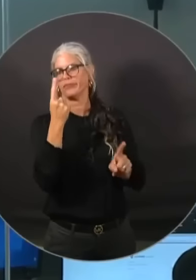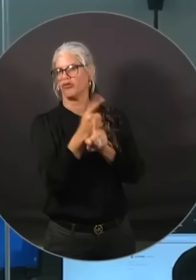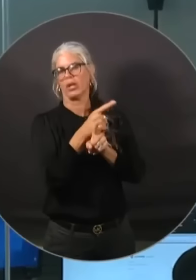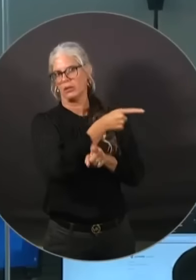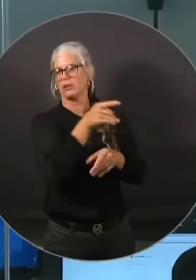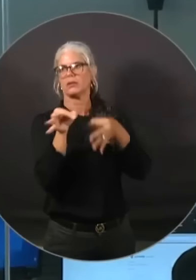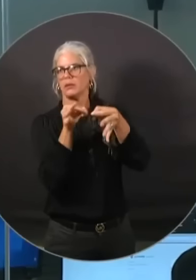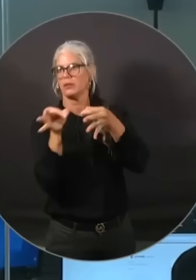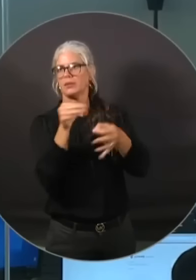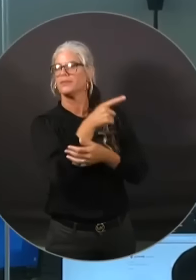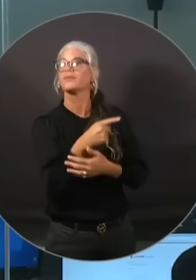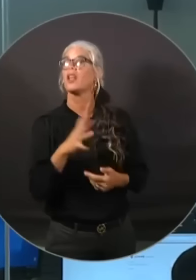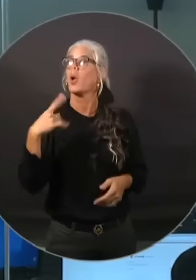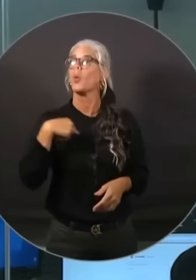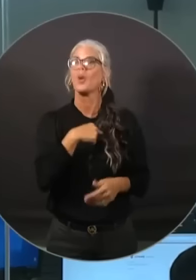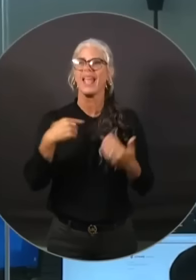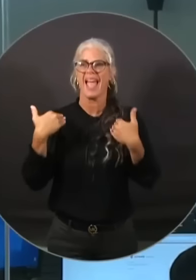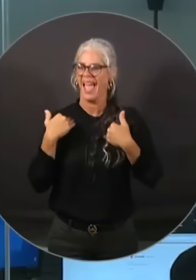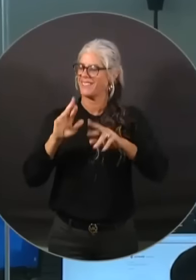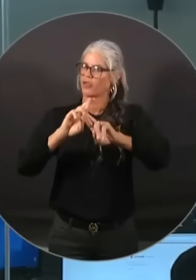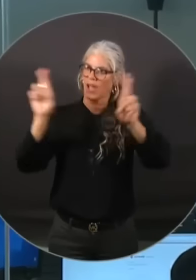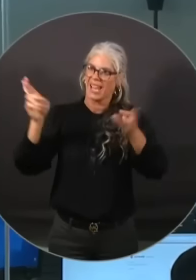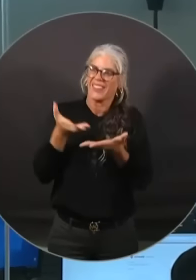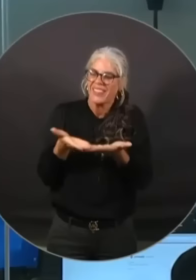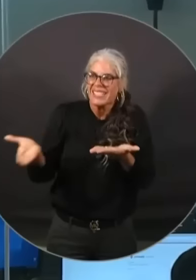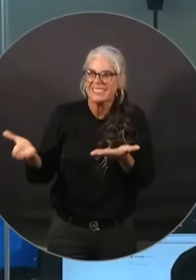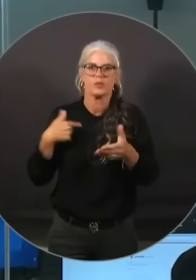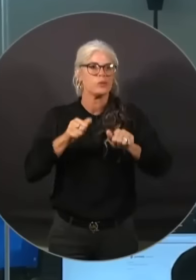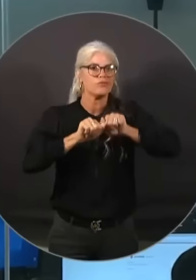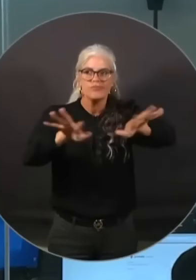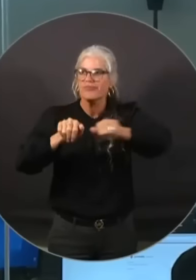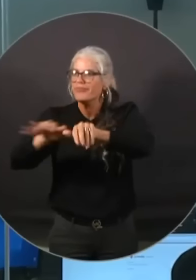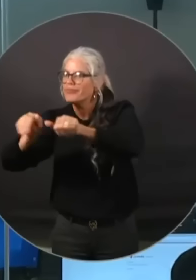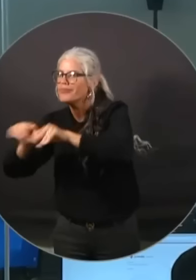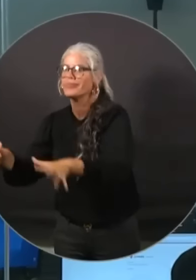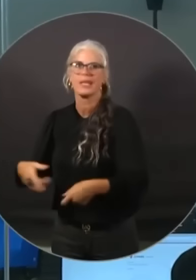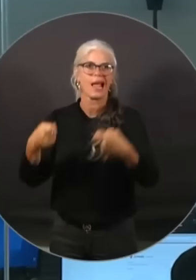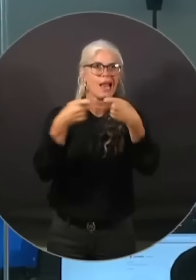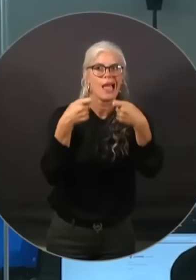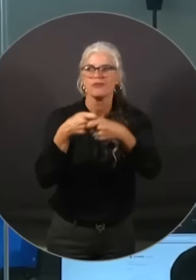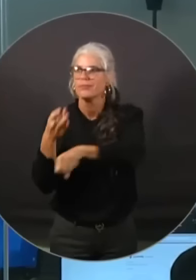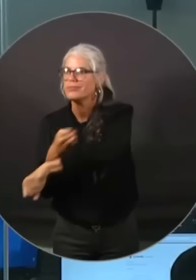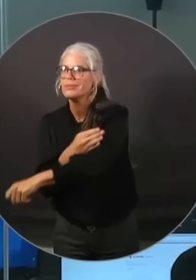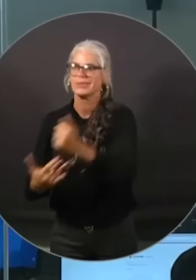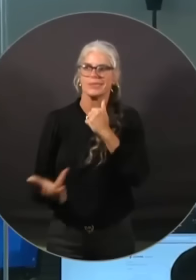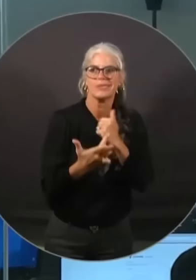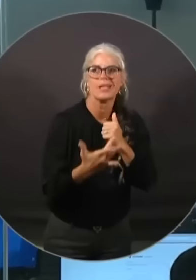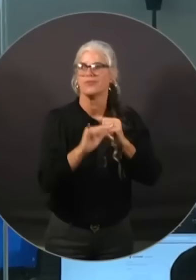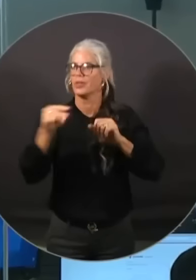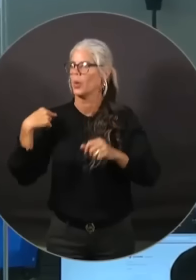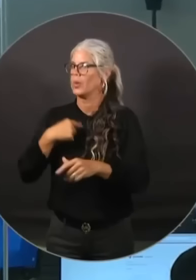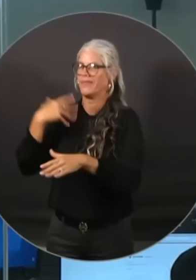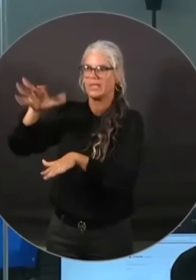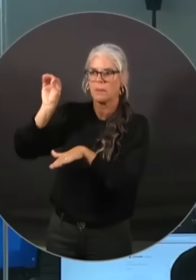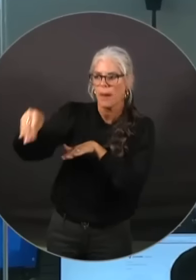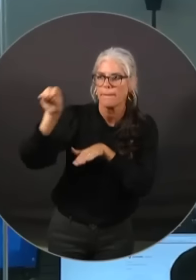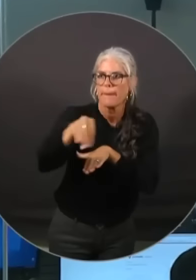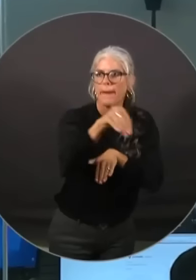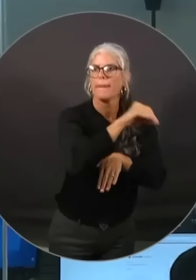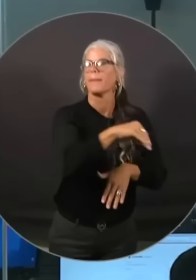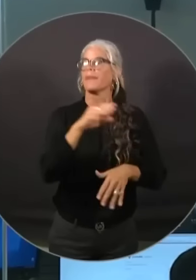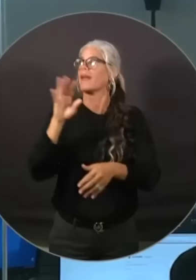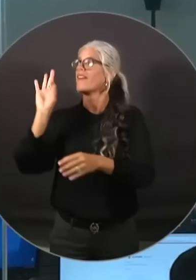stuff out right now and it's still being impacted but as of right now the substations where we have installed stuff with florida power and light and a couple of other